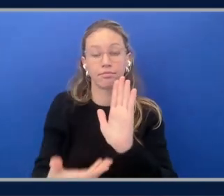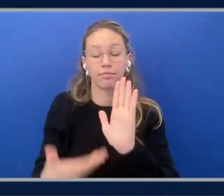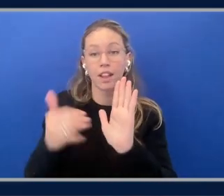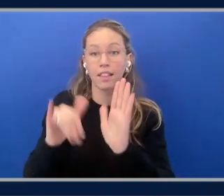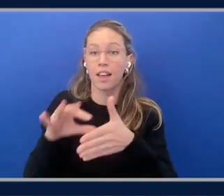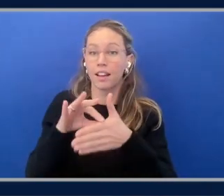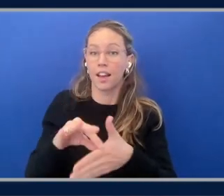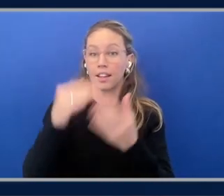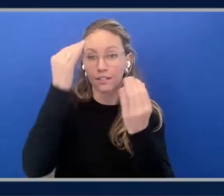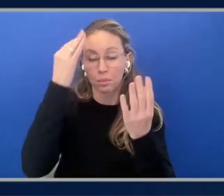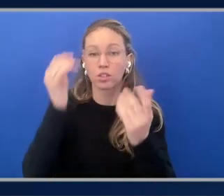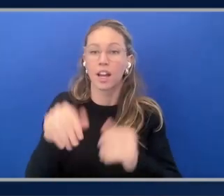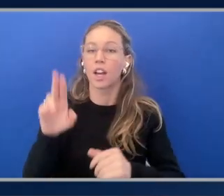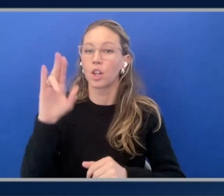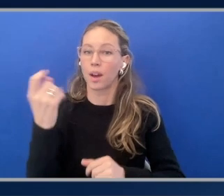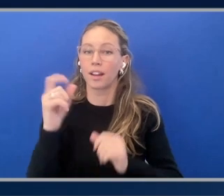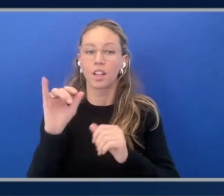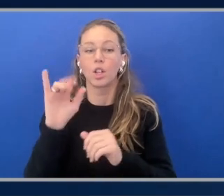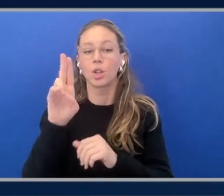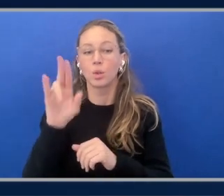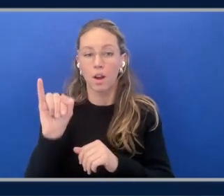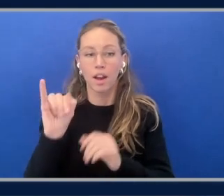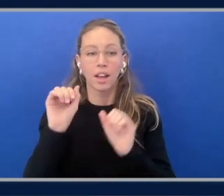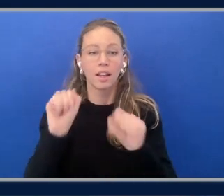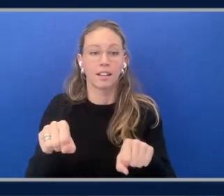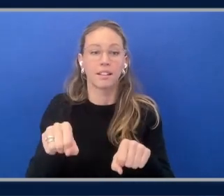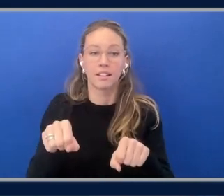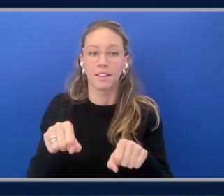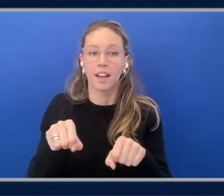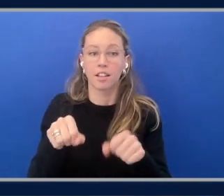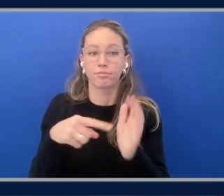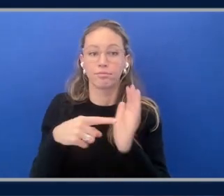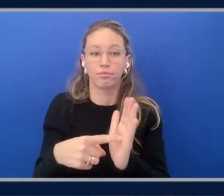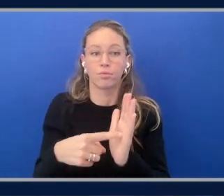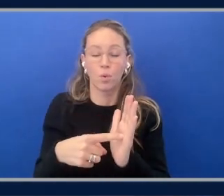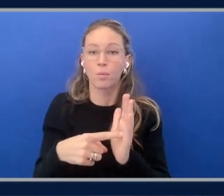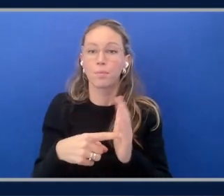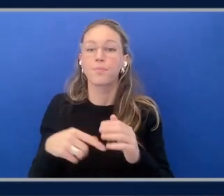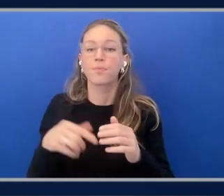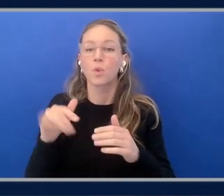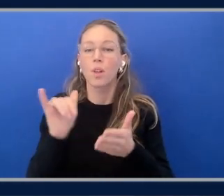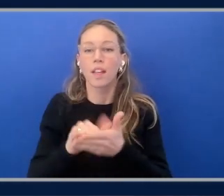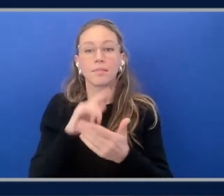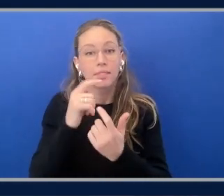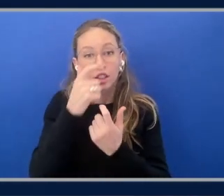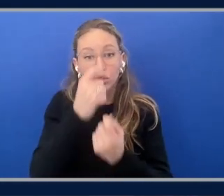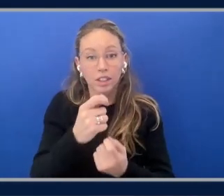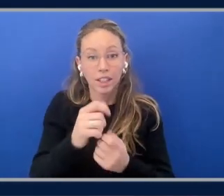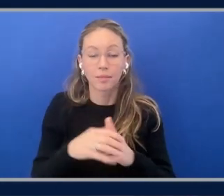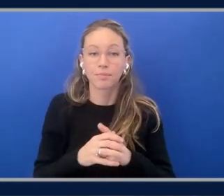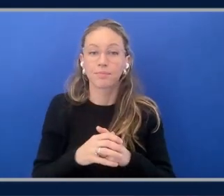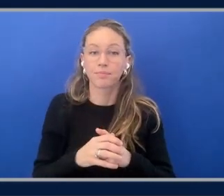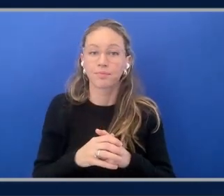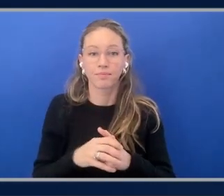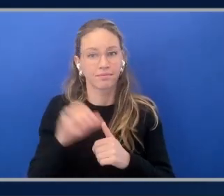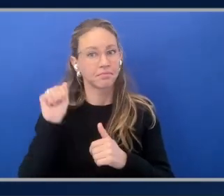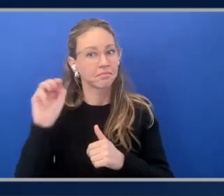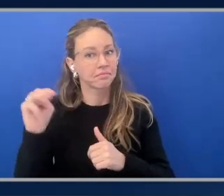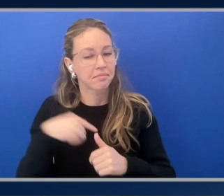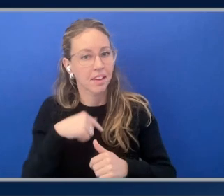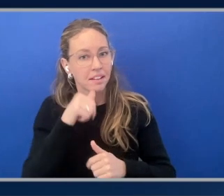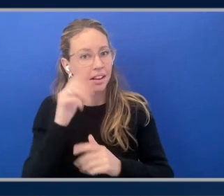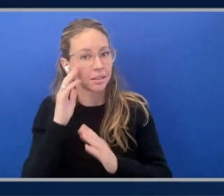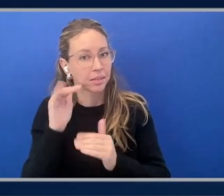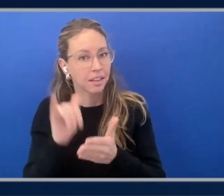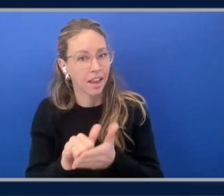the UI can render it appropriately. That is really interesting. Wow. Okay. I wasn't expecting that one, were you? no, not at